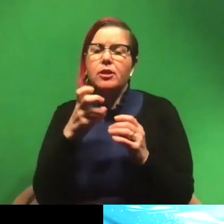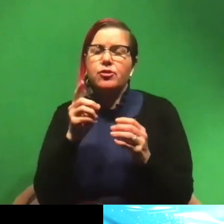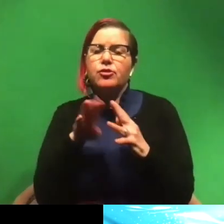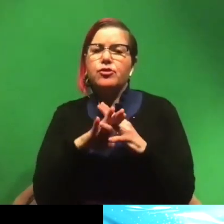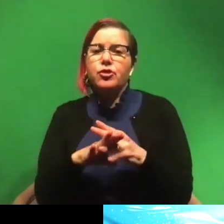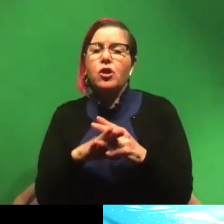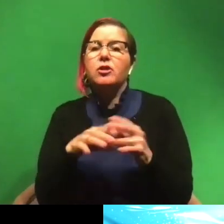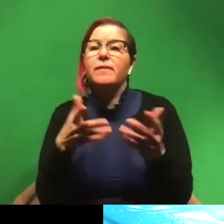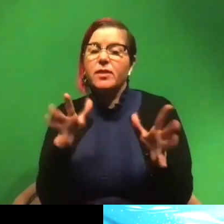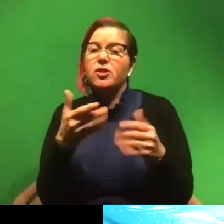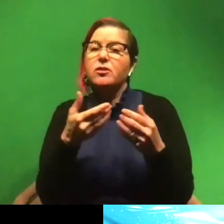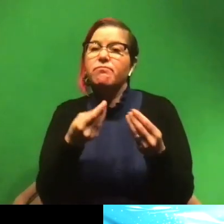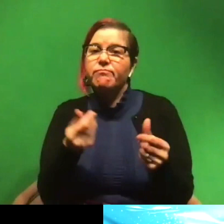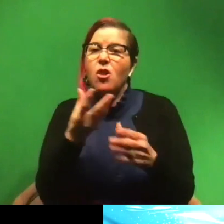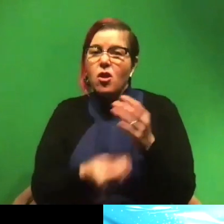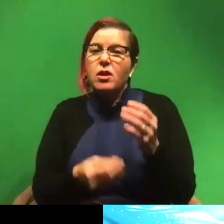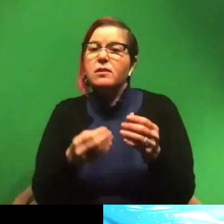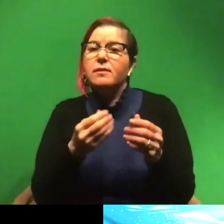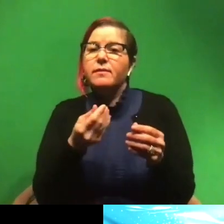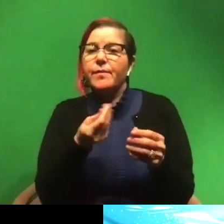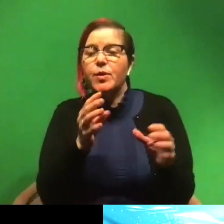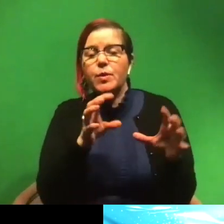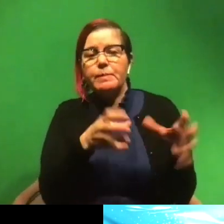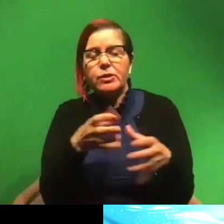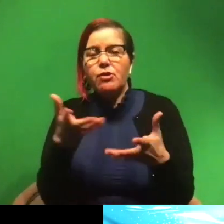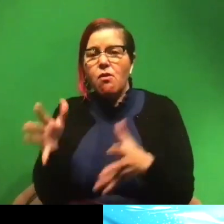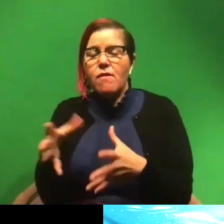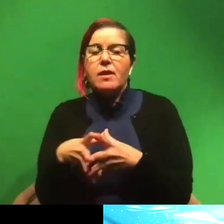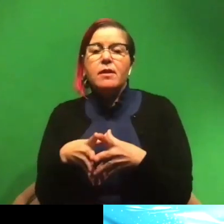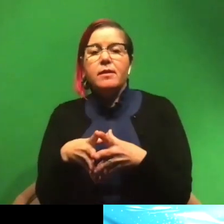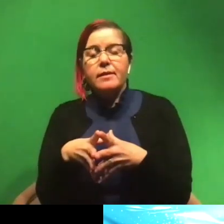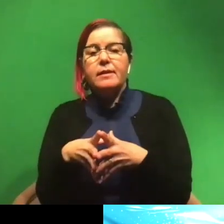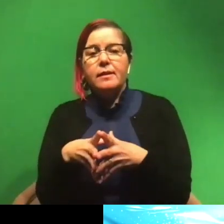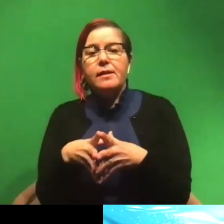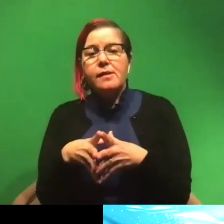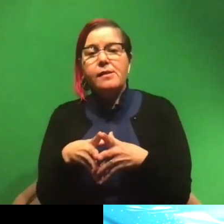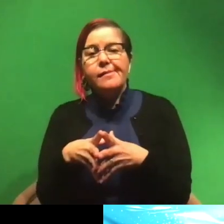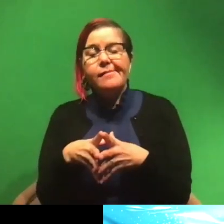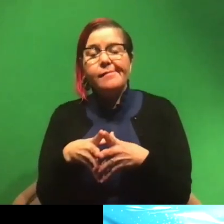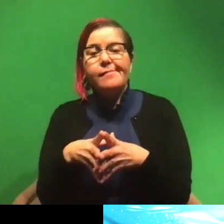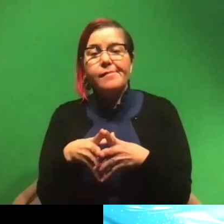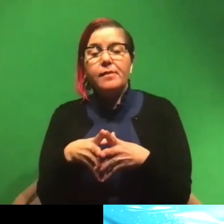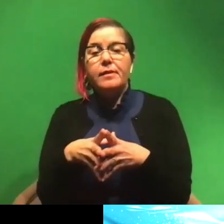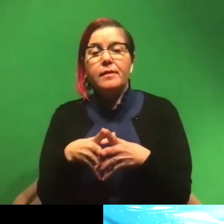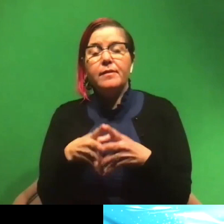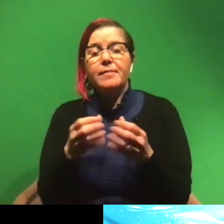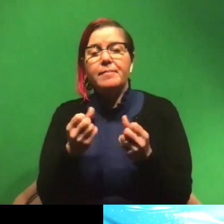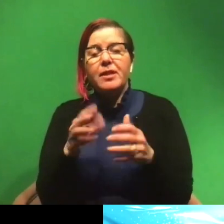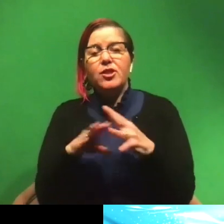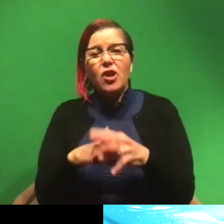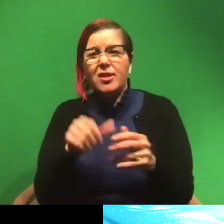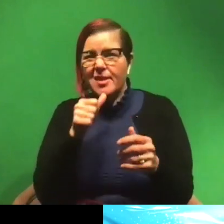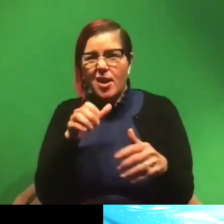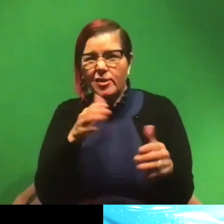lost a couple shark species already. Um, yeah, there's, there's a lot of sharks that aren't doing, doing well,